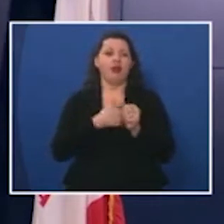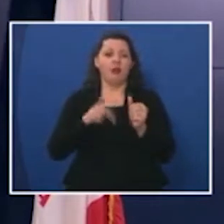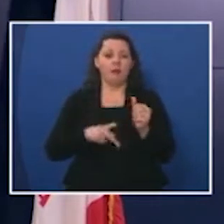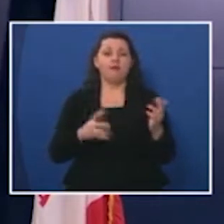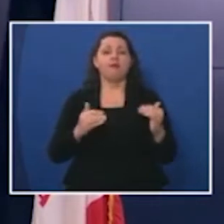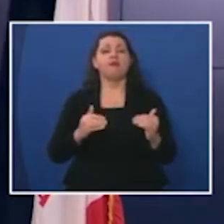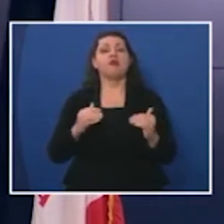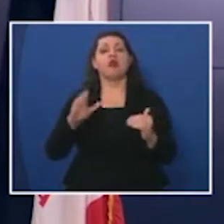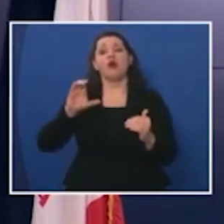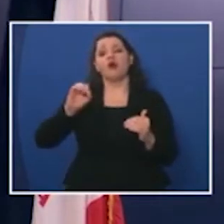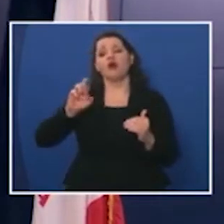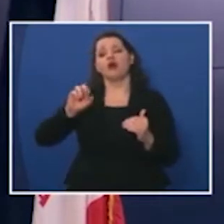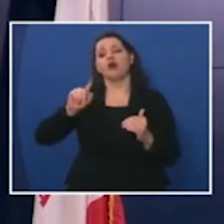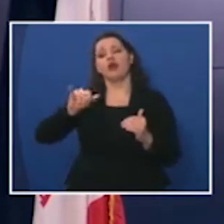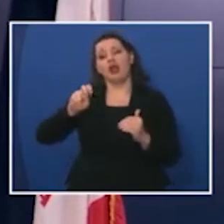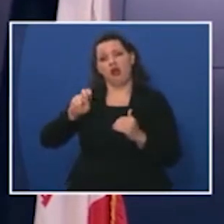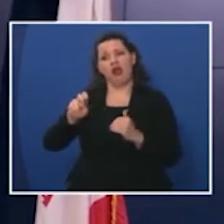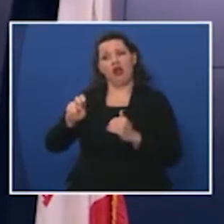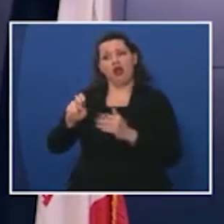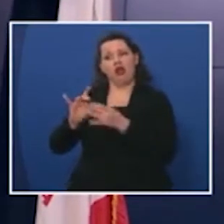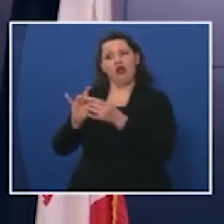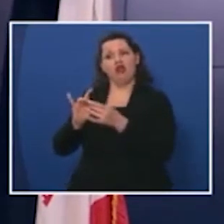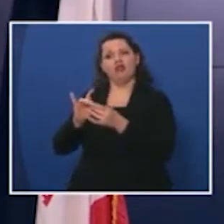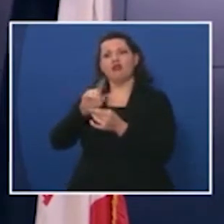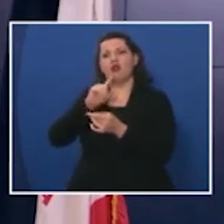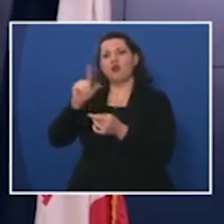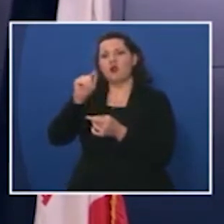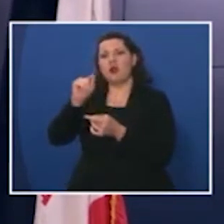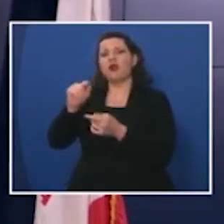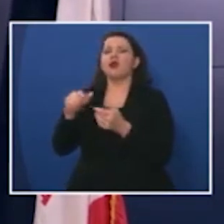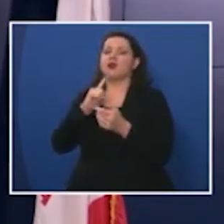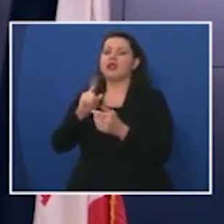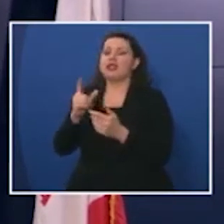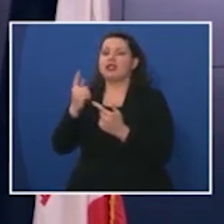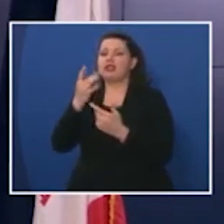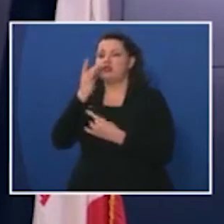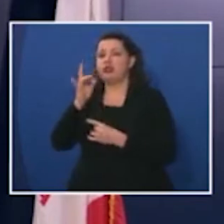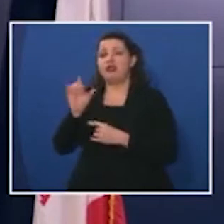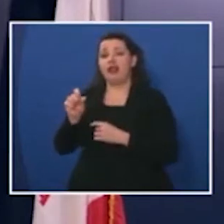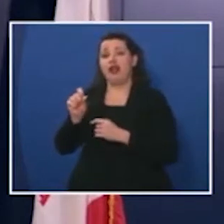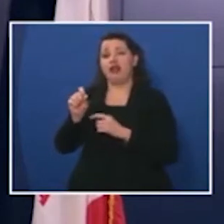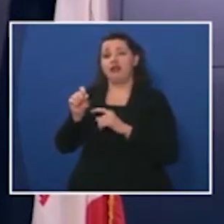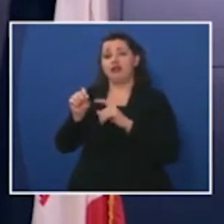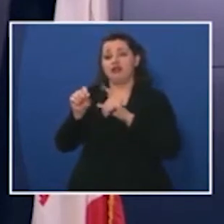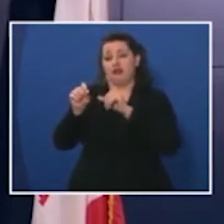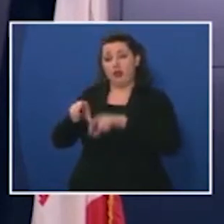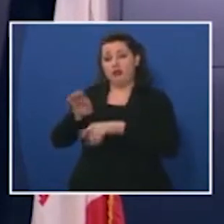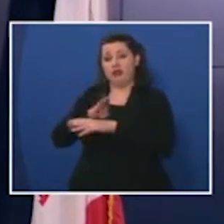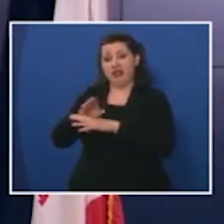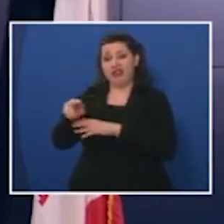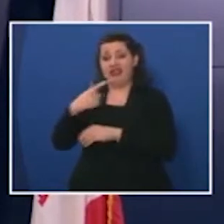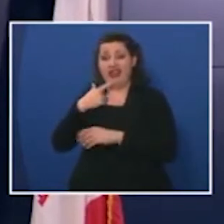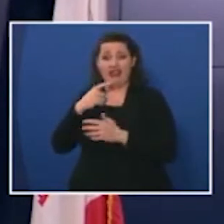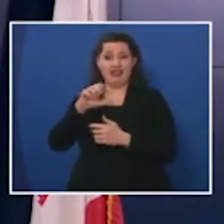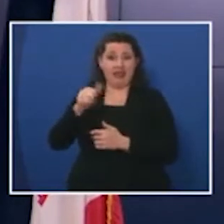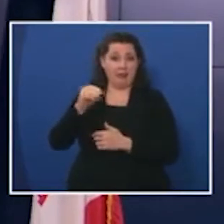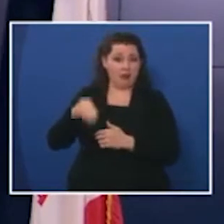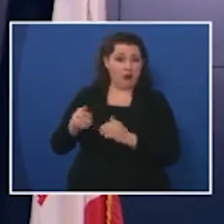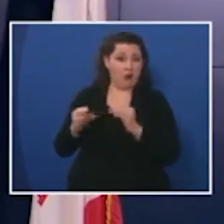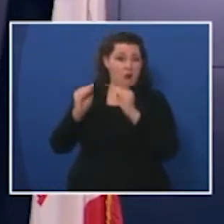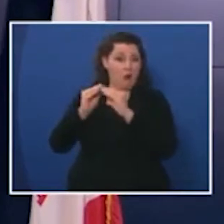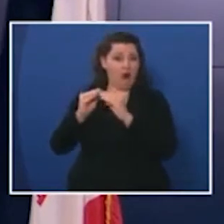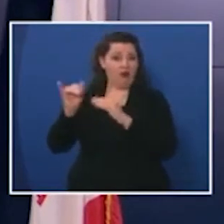caroline brought up something interesting on twitter the survey for businesses to uh say whether they have 10 or more